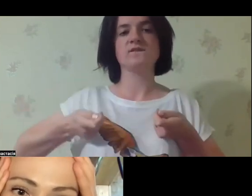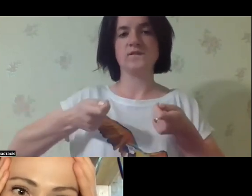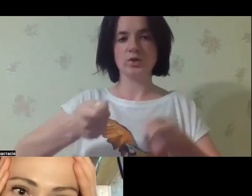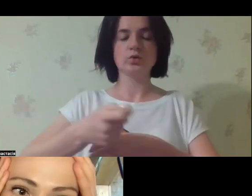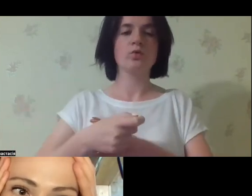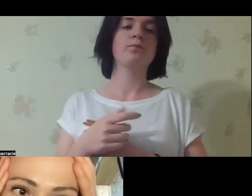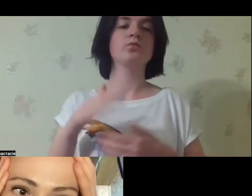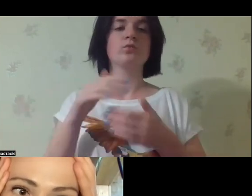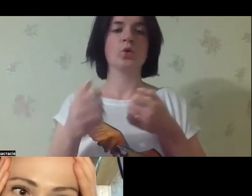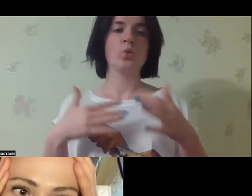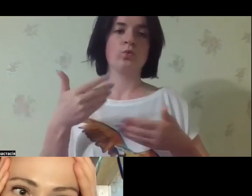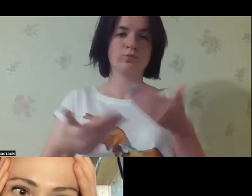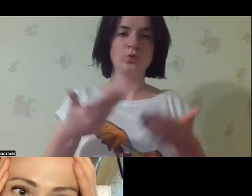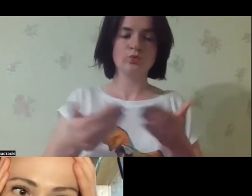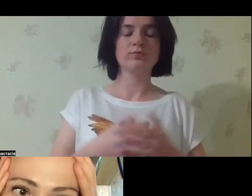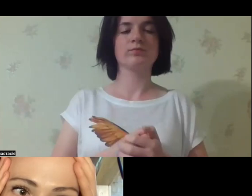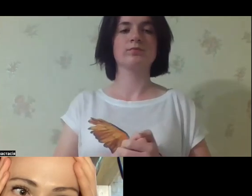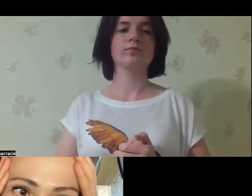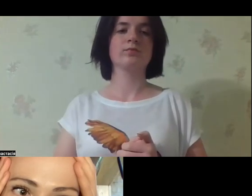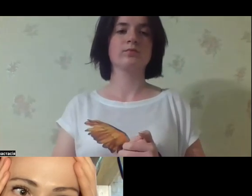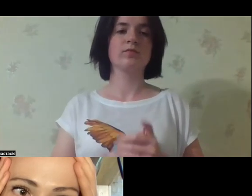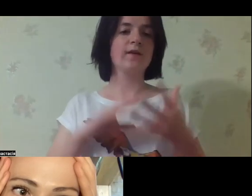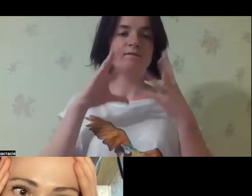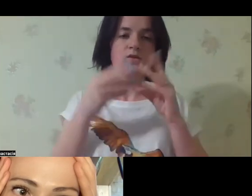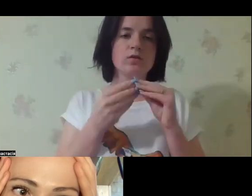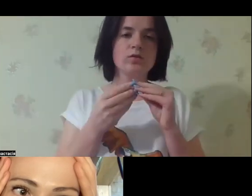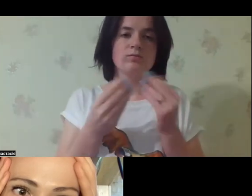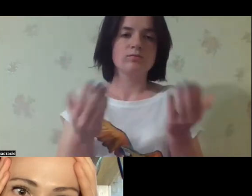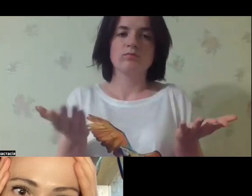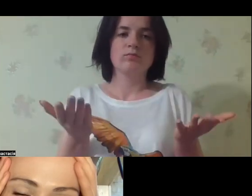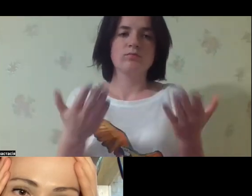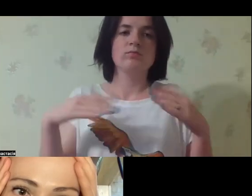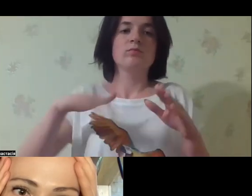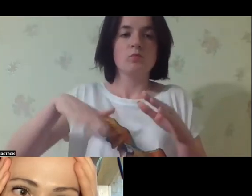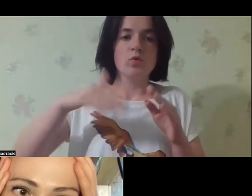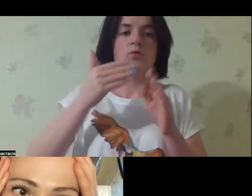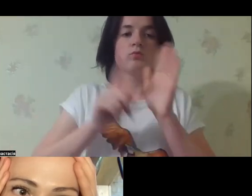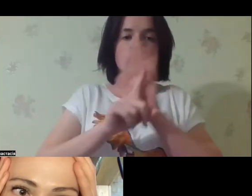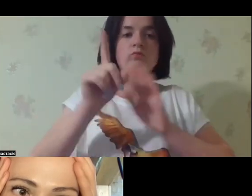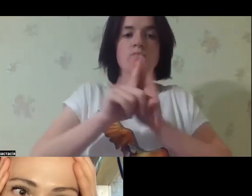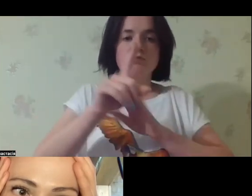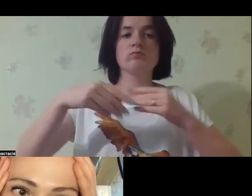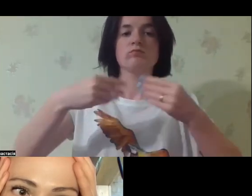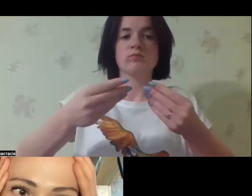hurt. And then they gave me the wheelchair and I could move around. And better.